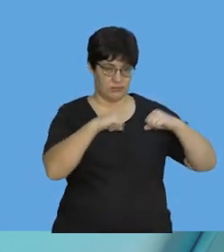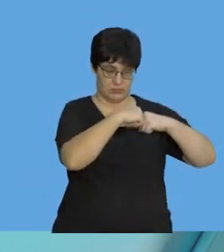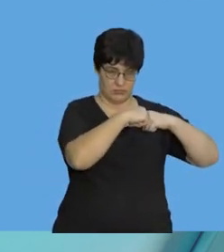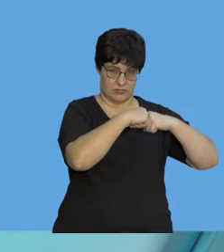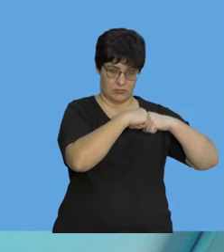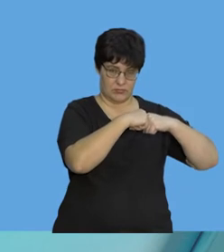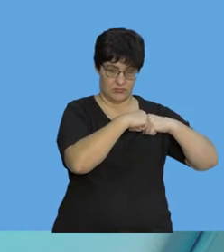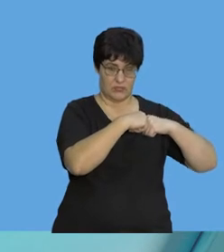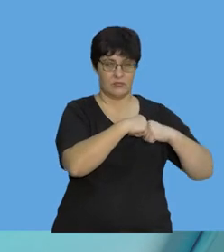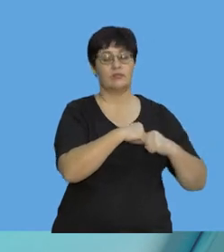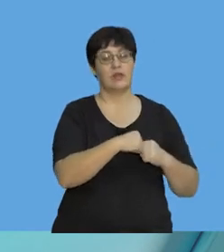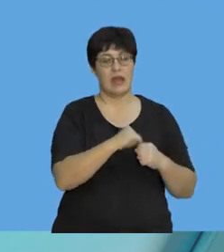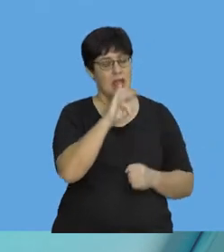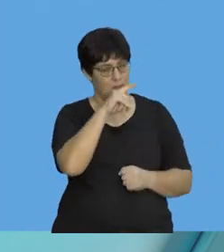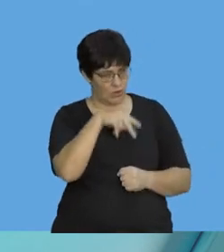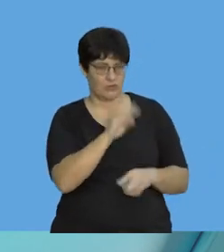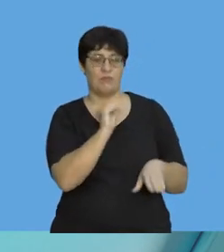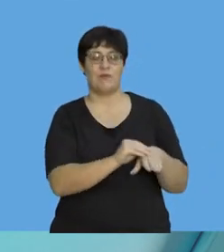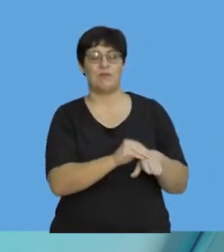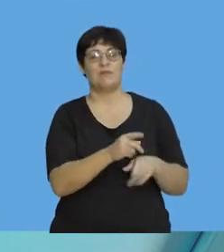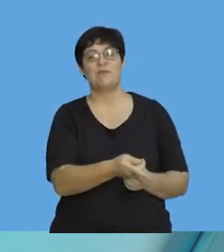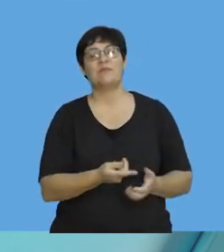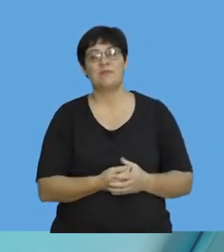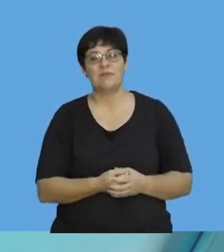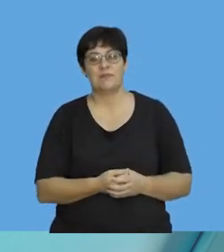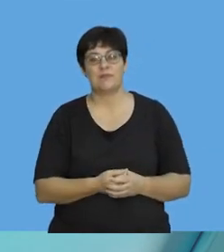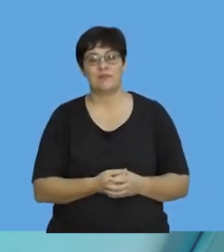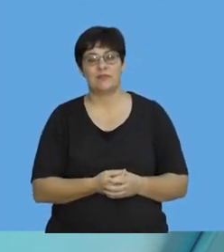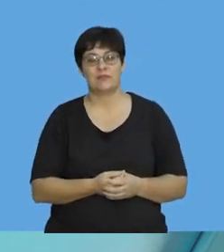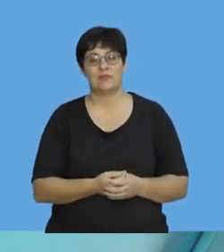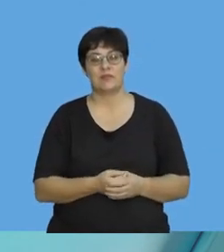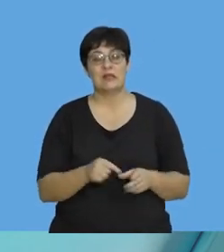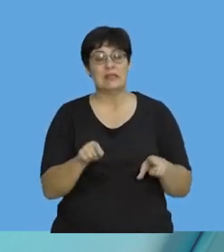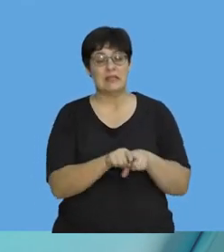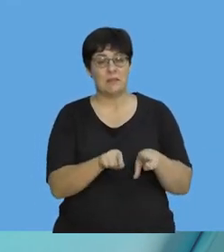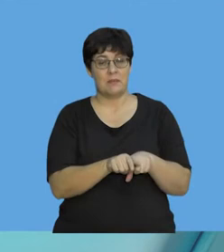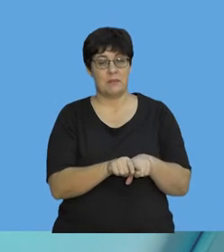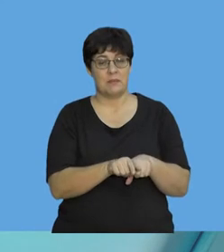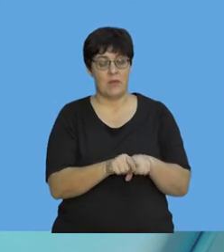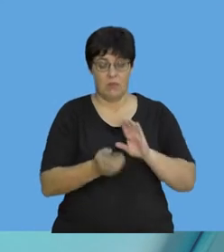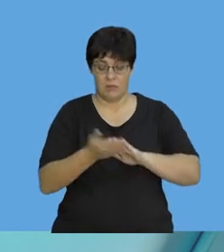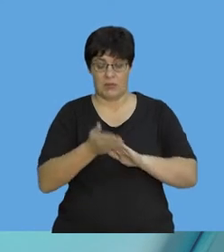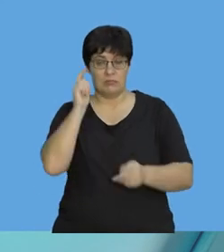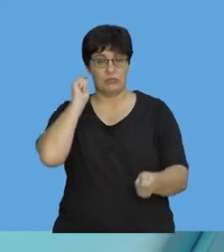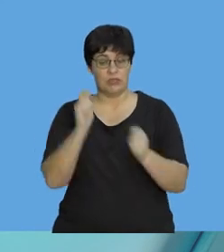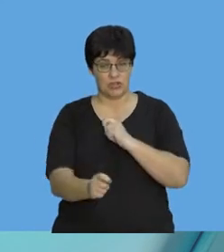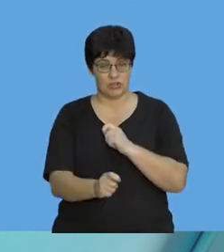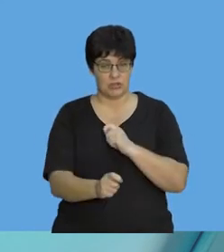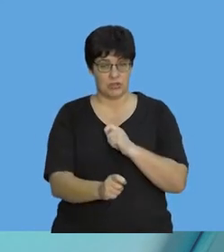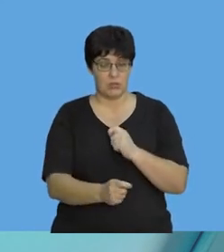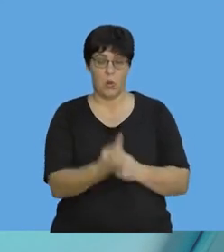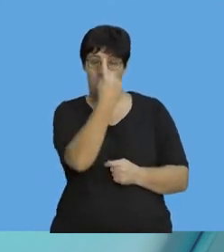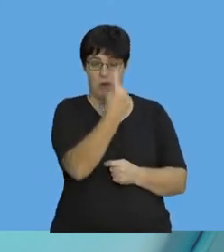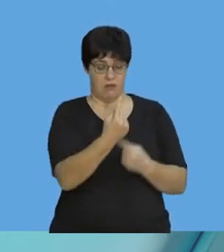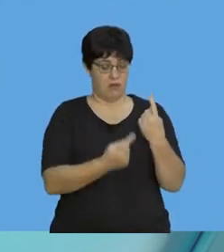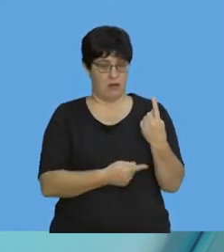Impulse is definitely an issue. But, even when we looked at change in momentum, just with one